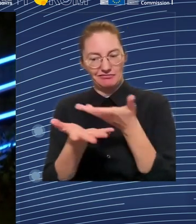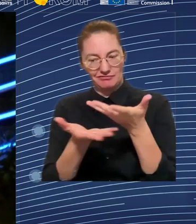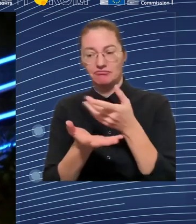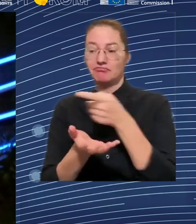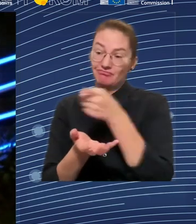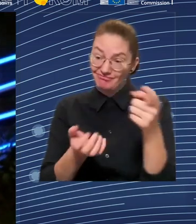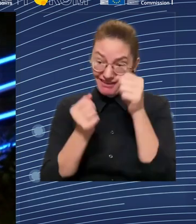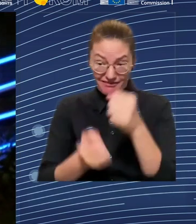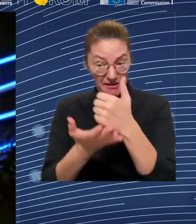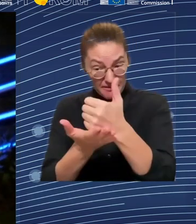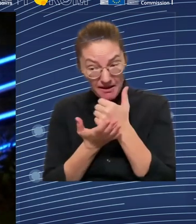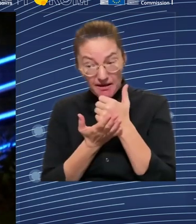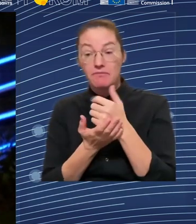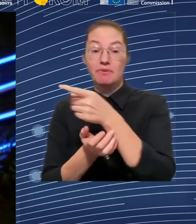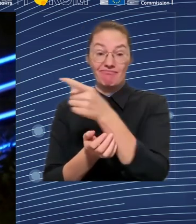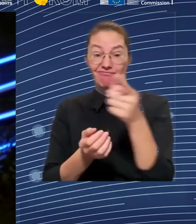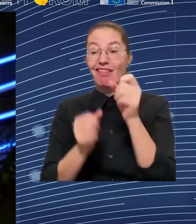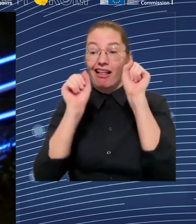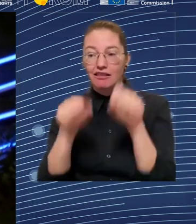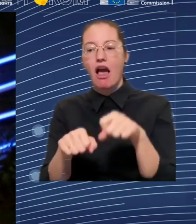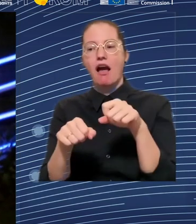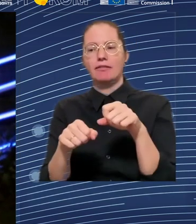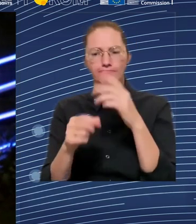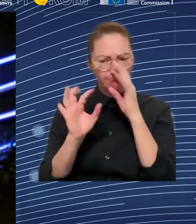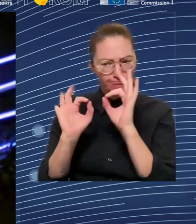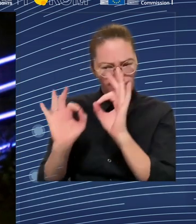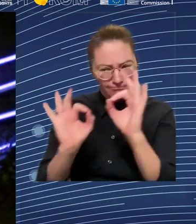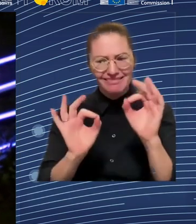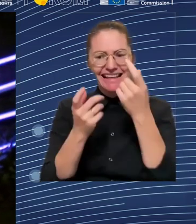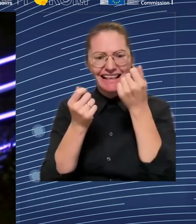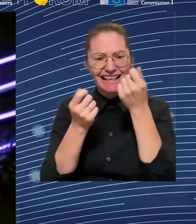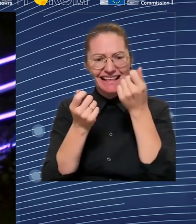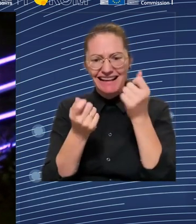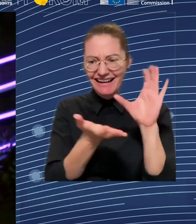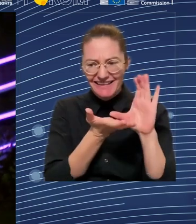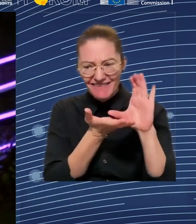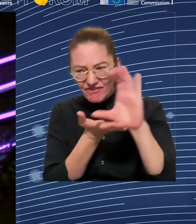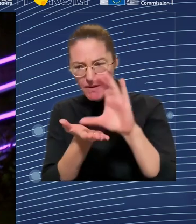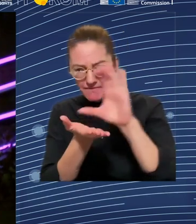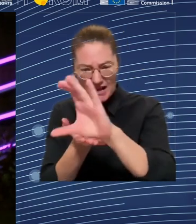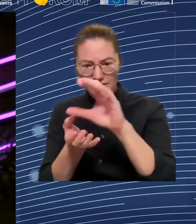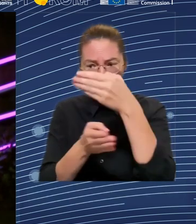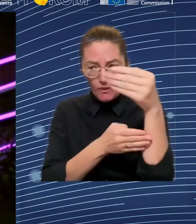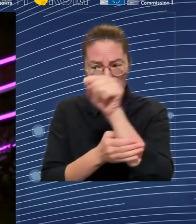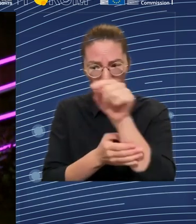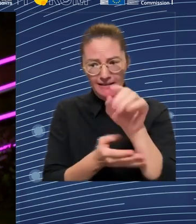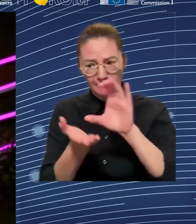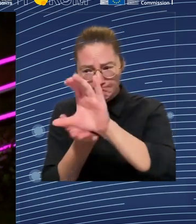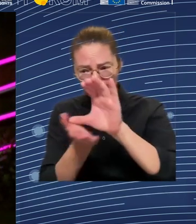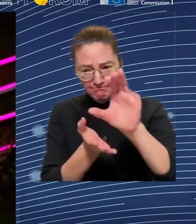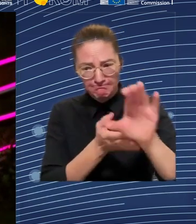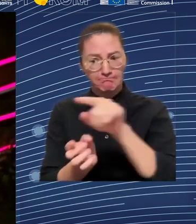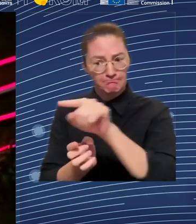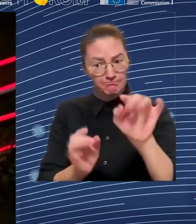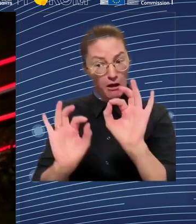work. So, it used to be the case, we say, before AI was able to do a lot of things, that in your working